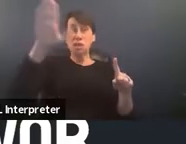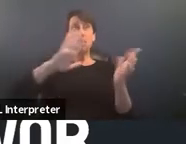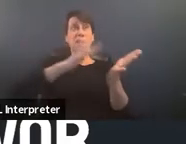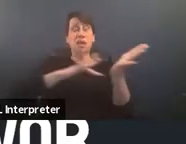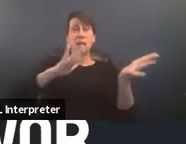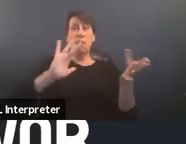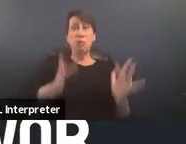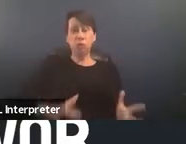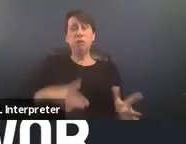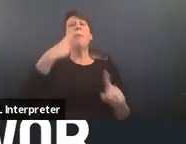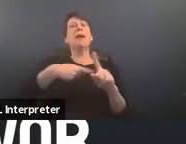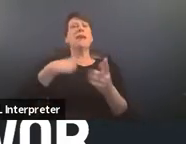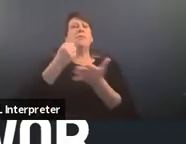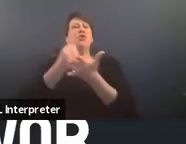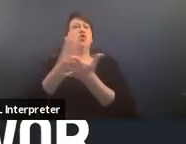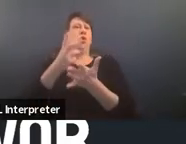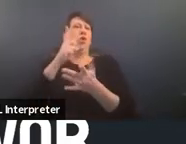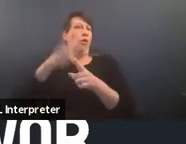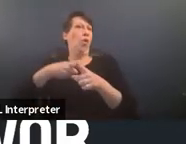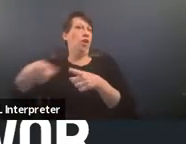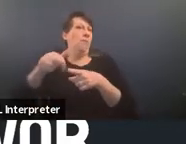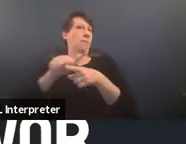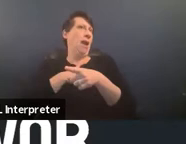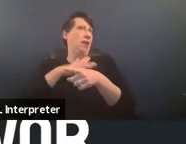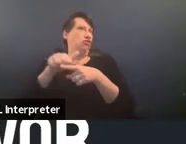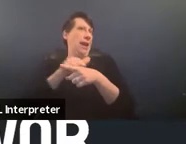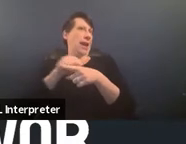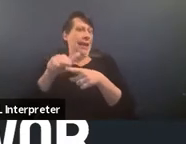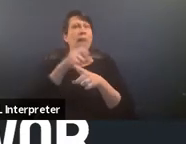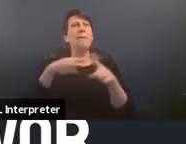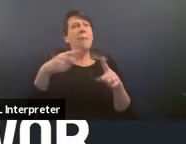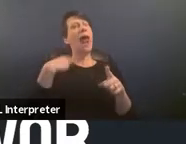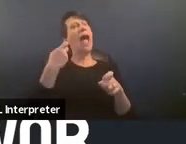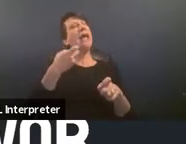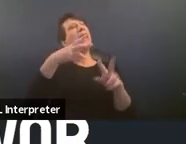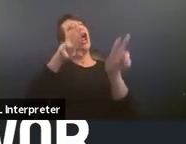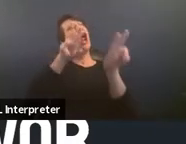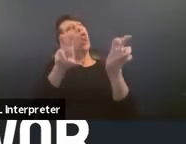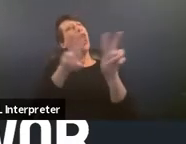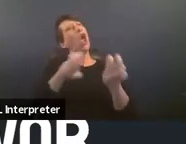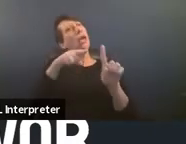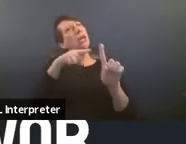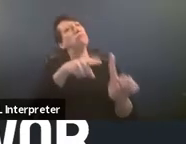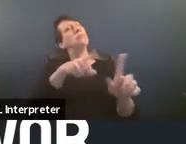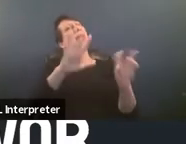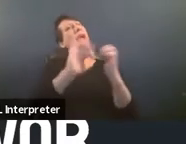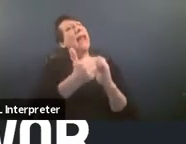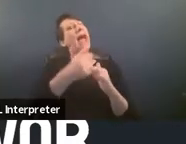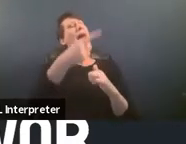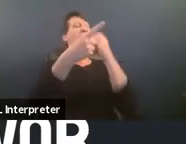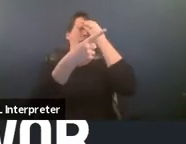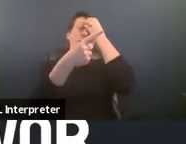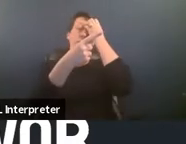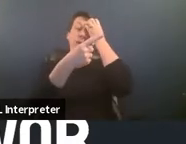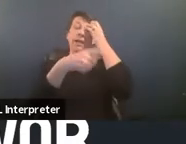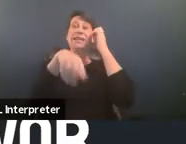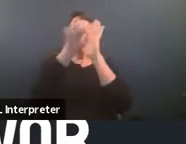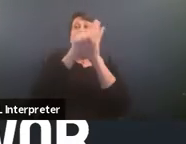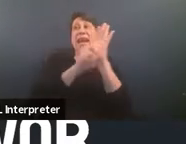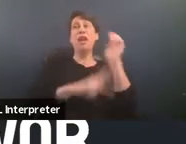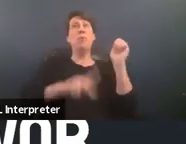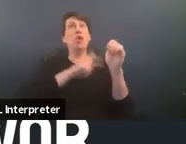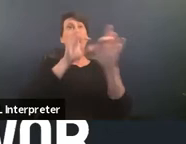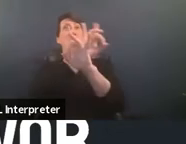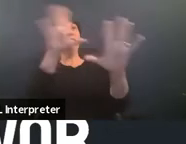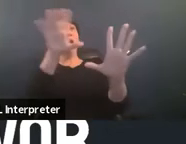trade but for a living i get to think about the way that gender norms race state and personal violence and power